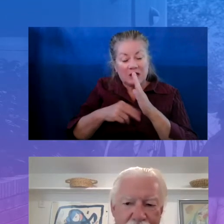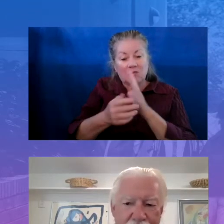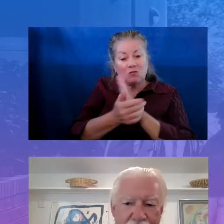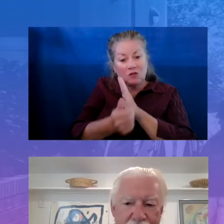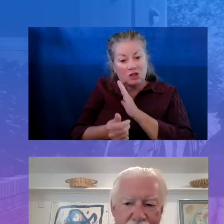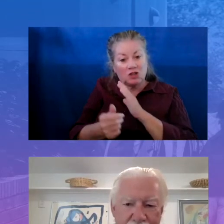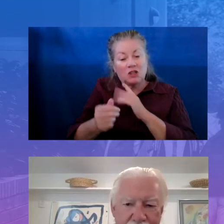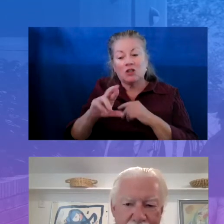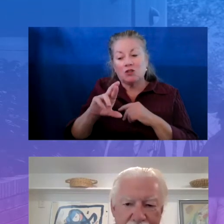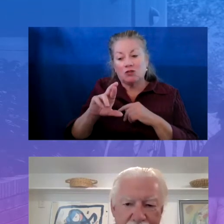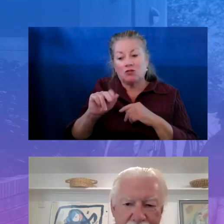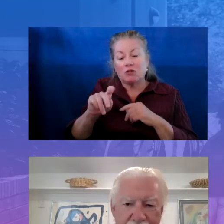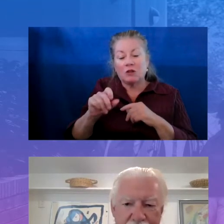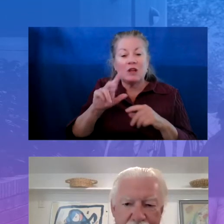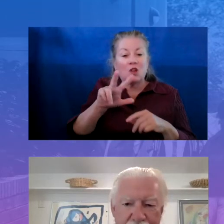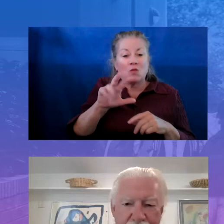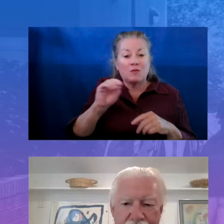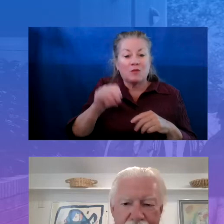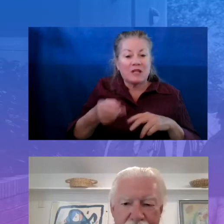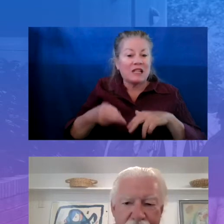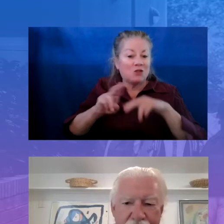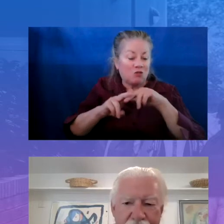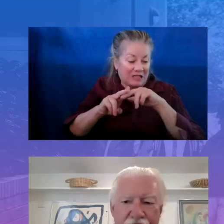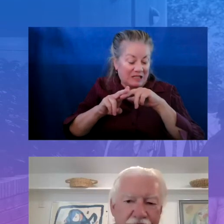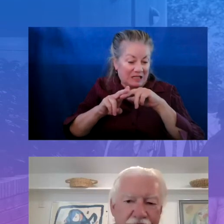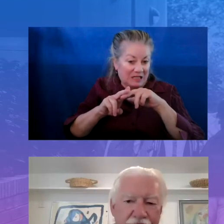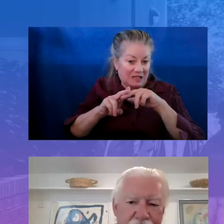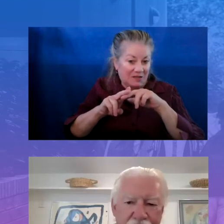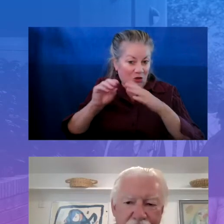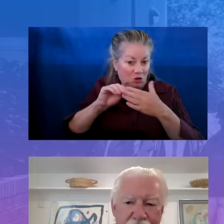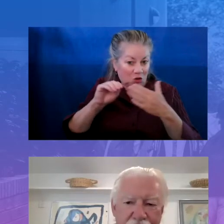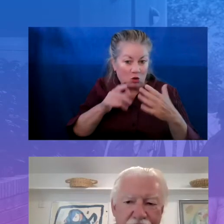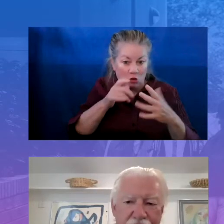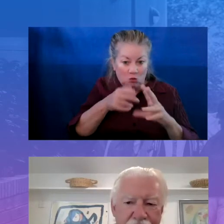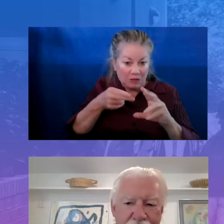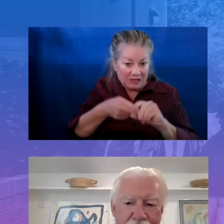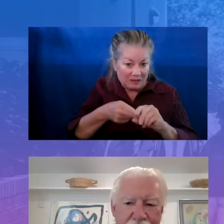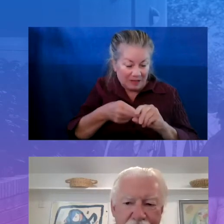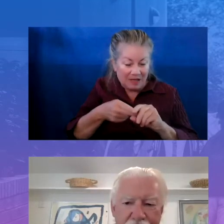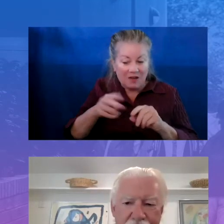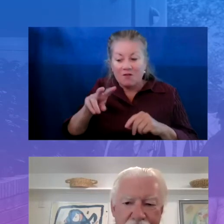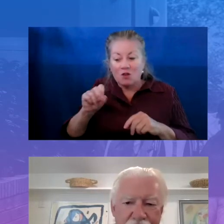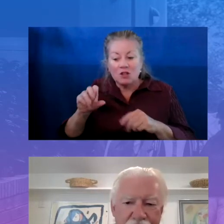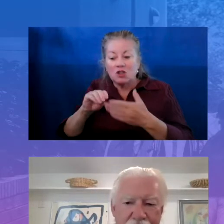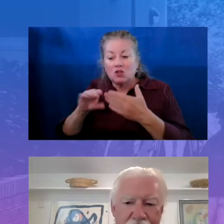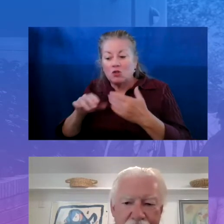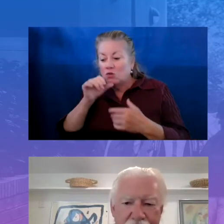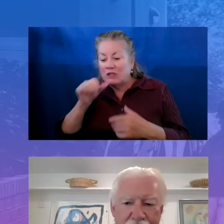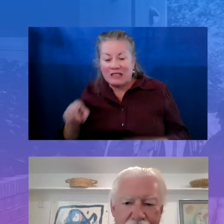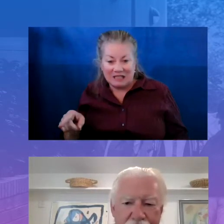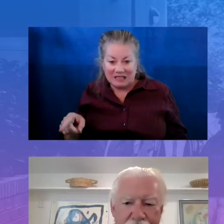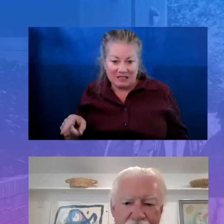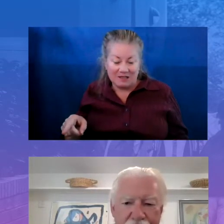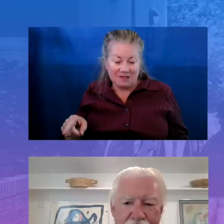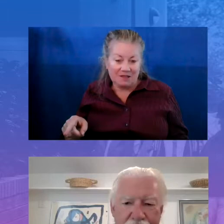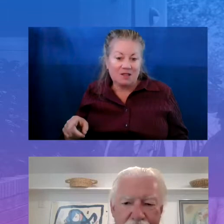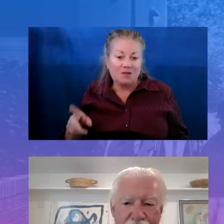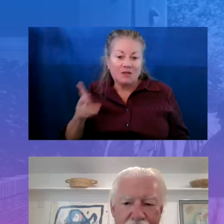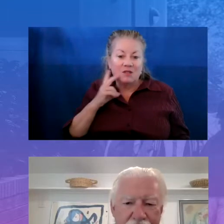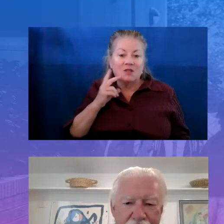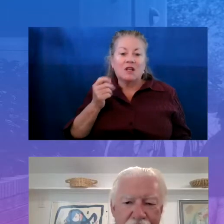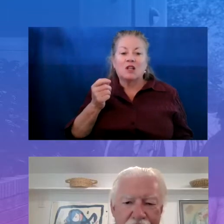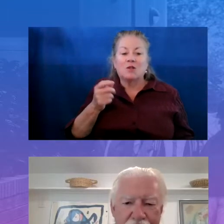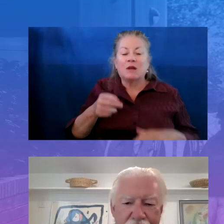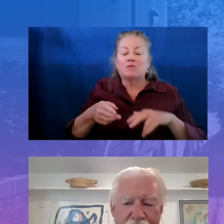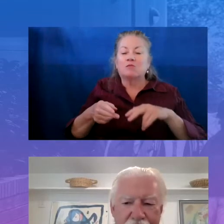increase for students who participated versus those who did not. And we saw a small bump in math of one percentage point.